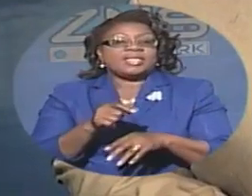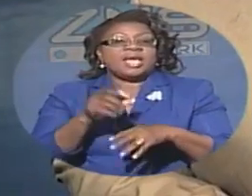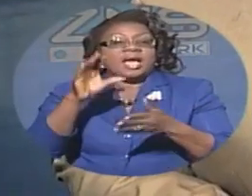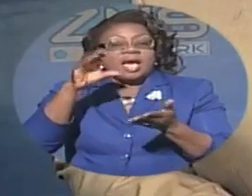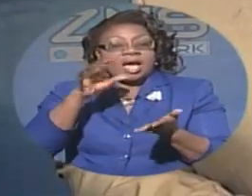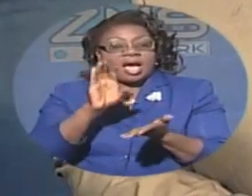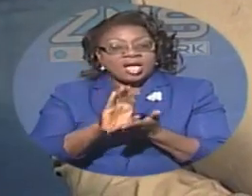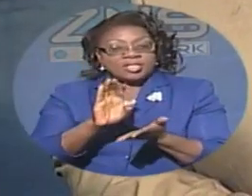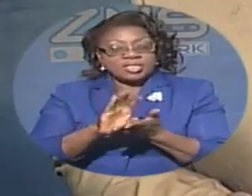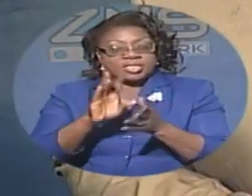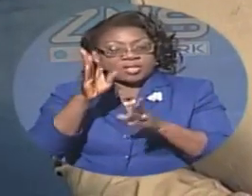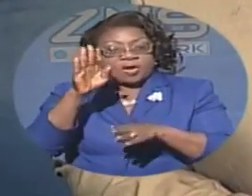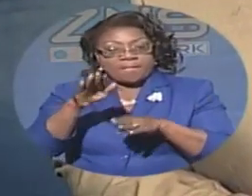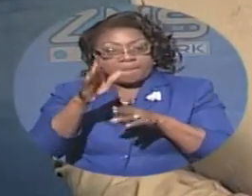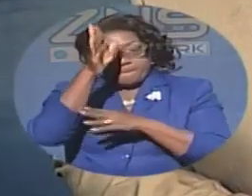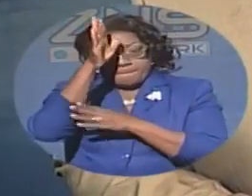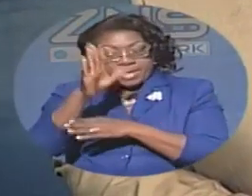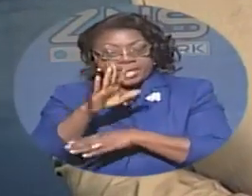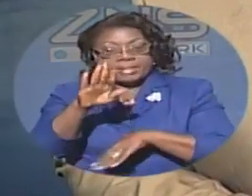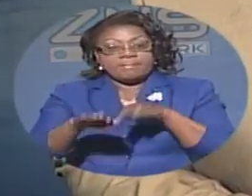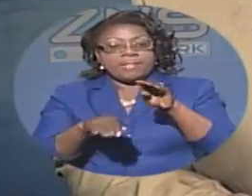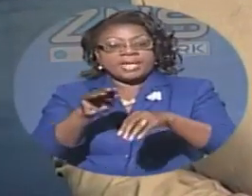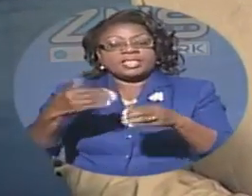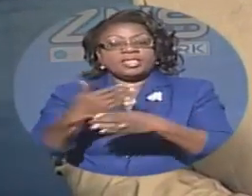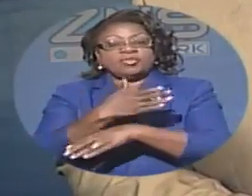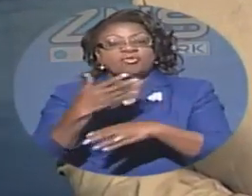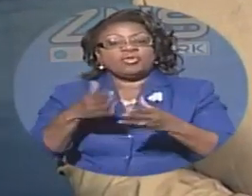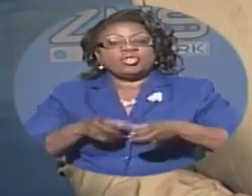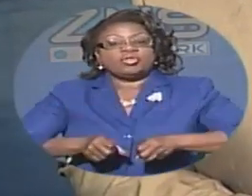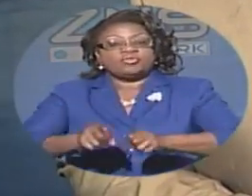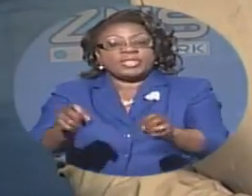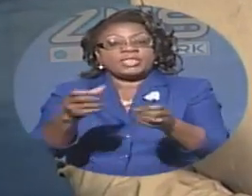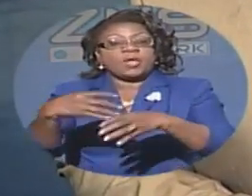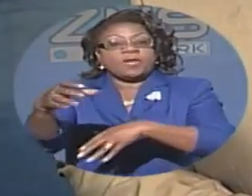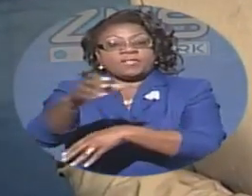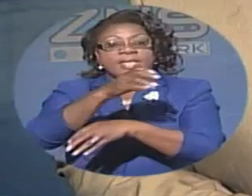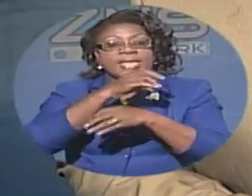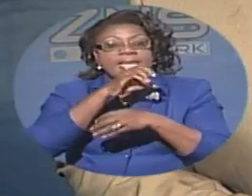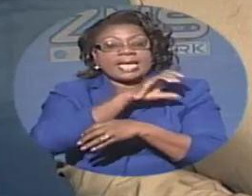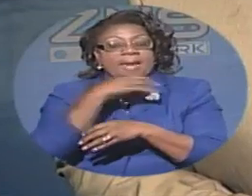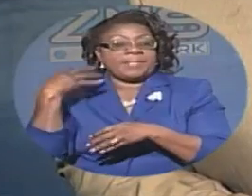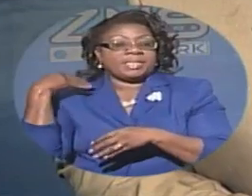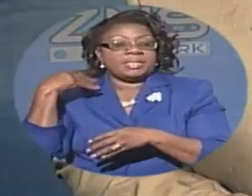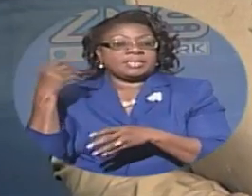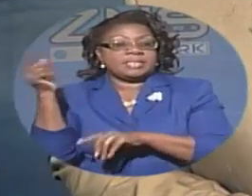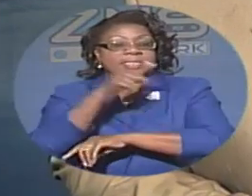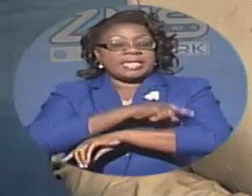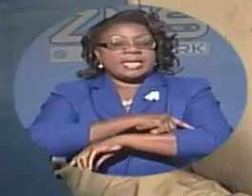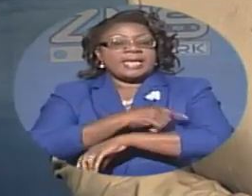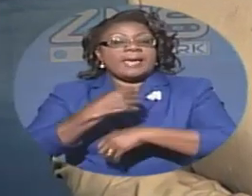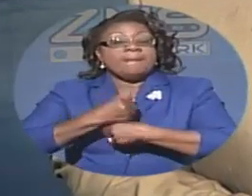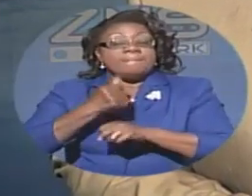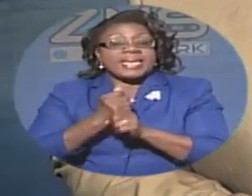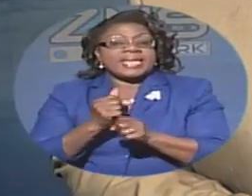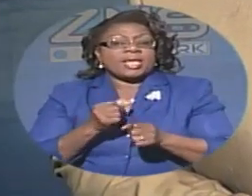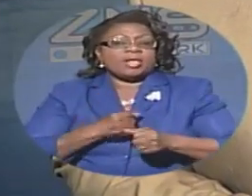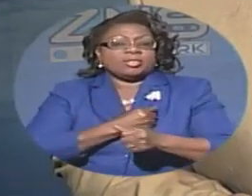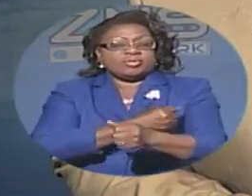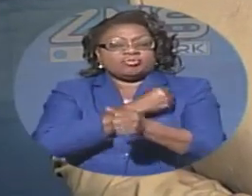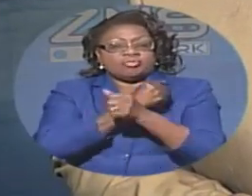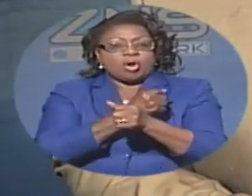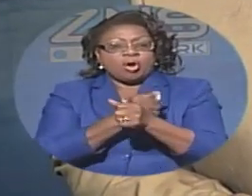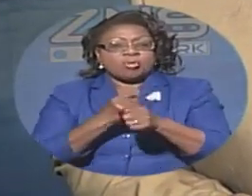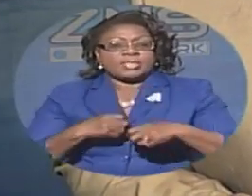hundreds of men marching through the streets of the capital today making a strong statement against crime they came from a cross section of